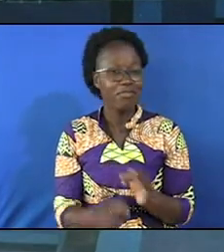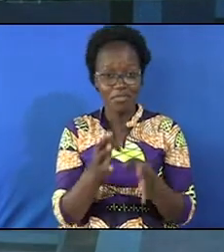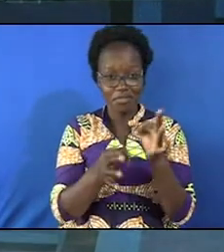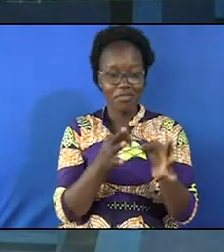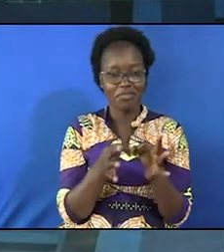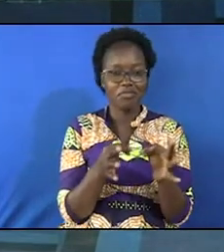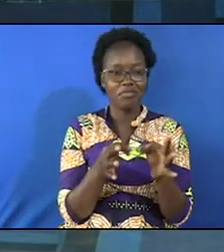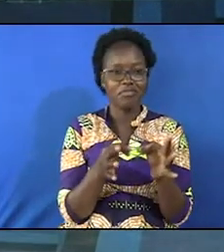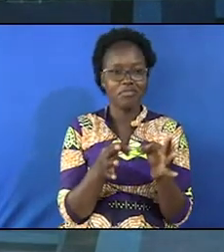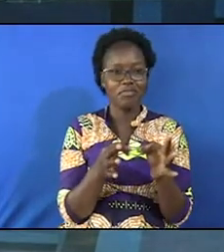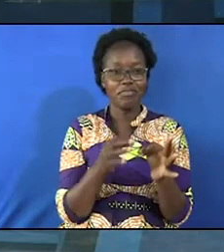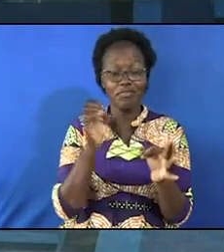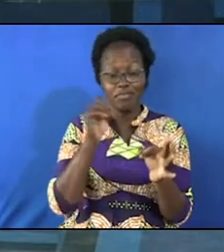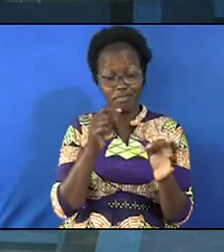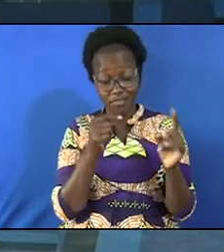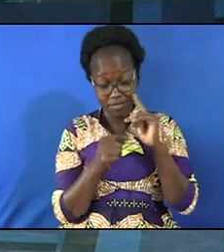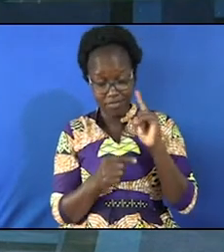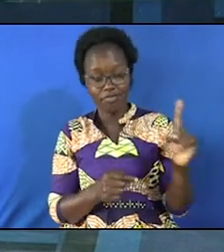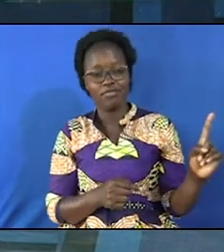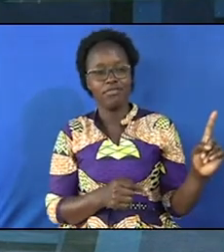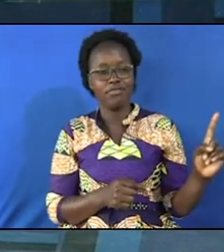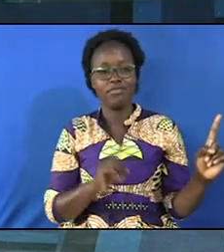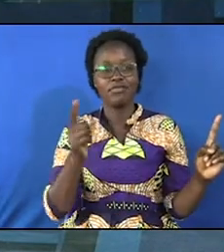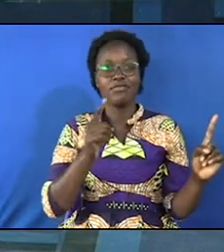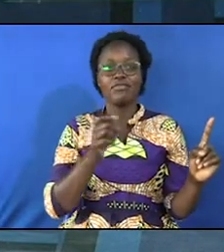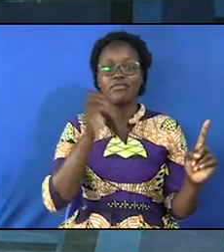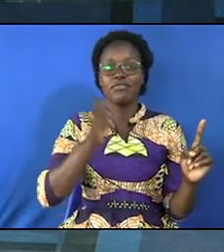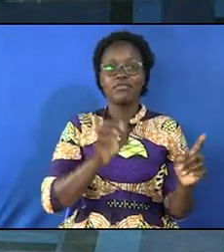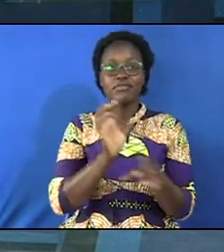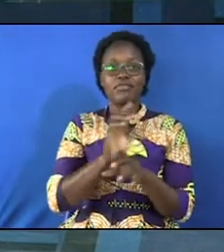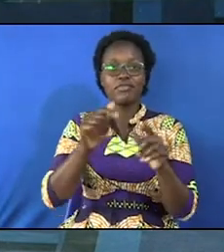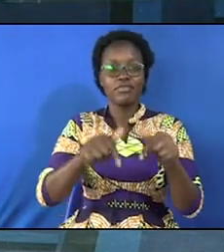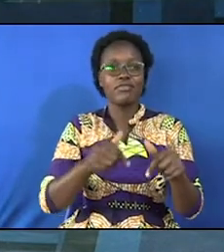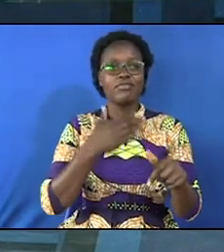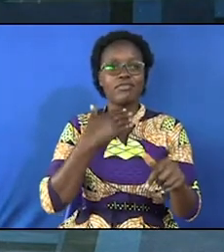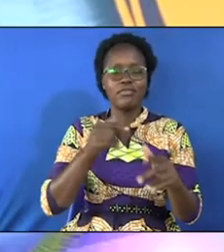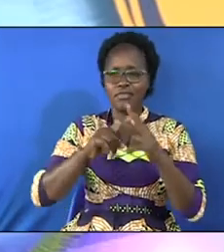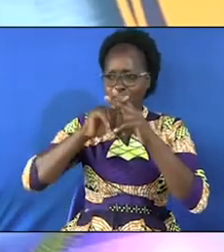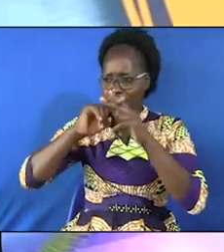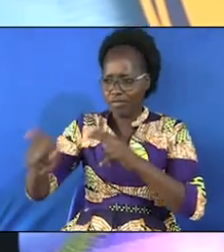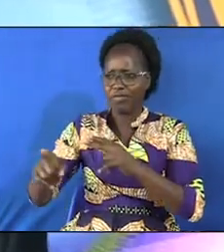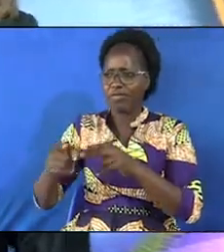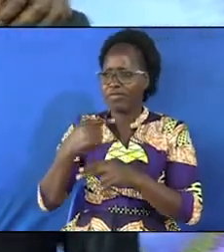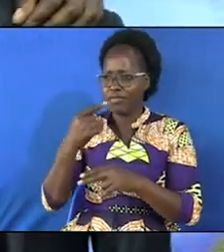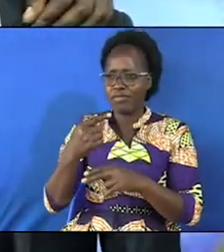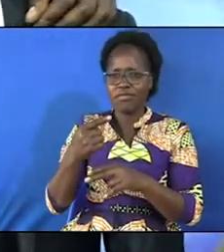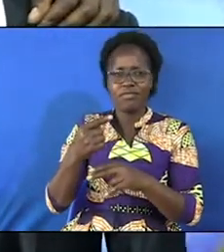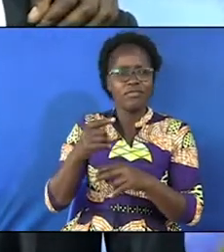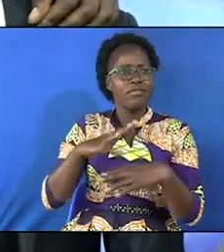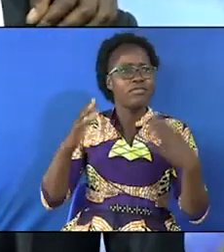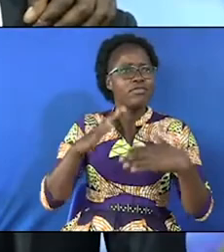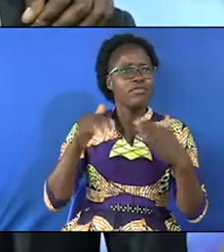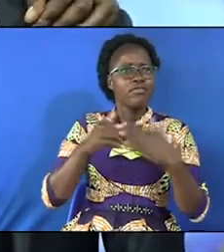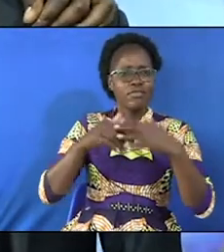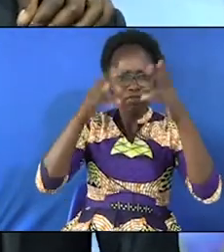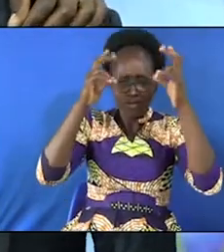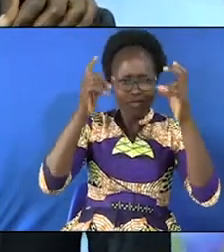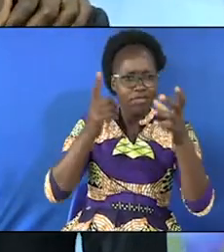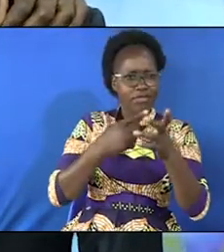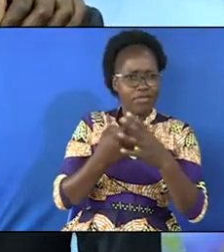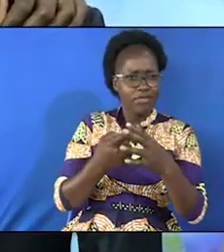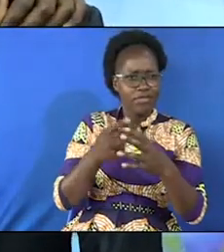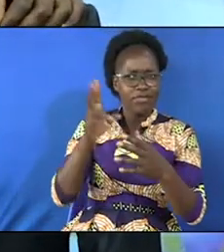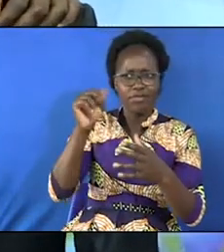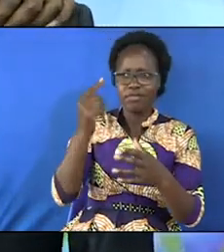if elder nyam who is the first of this church wants to run away saying that everyone is evil then